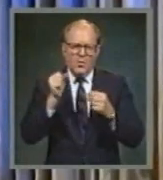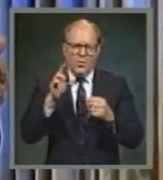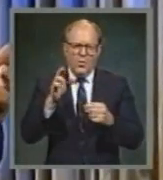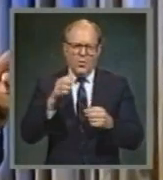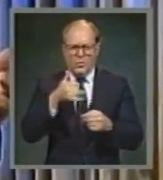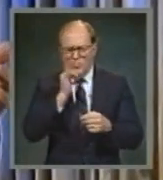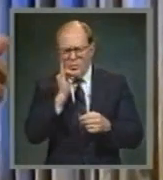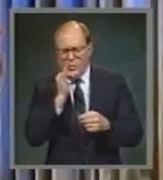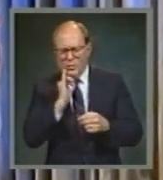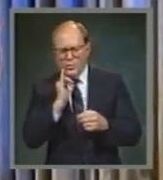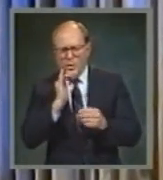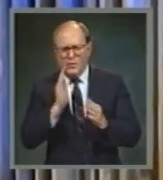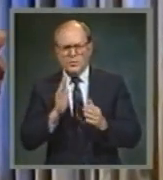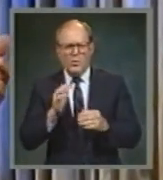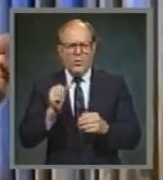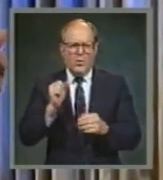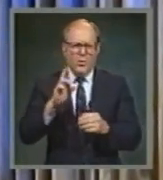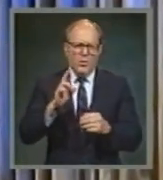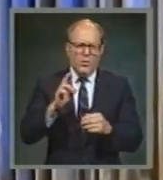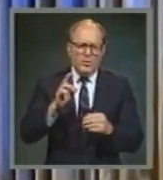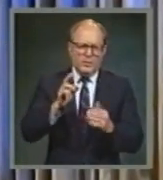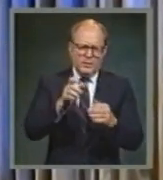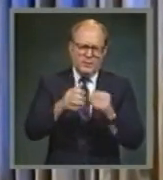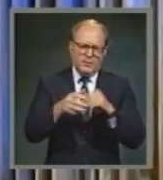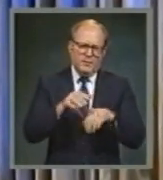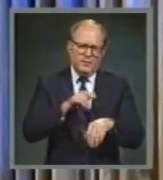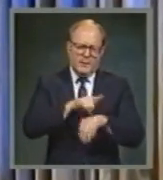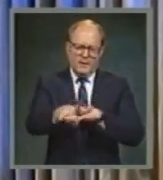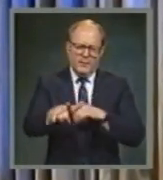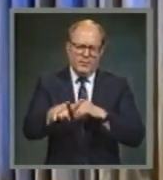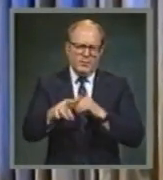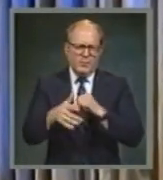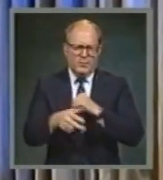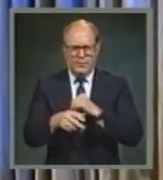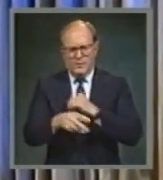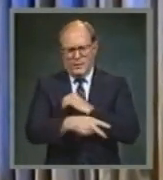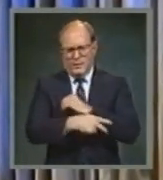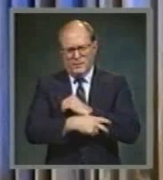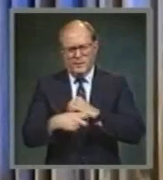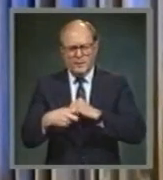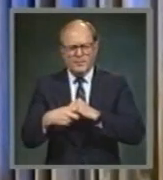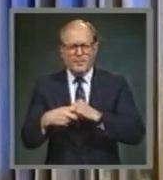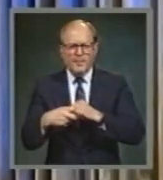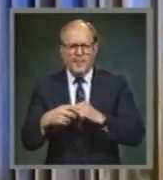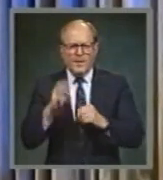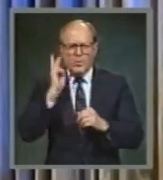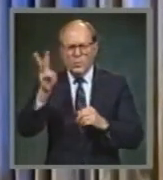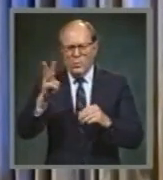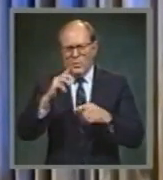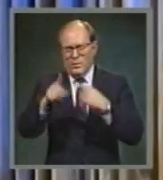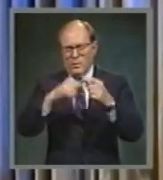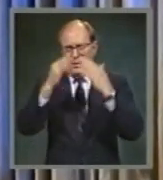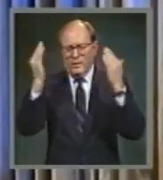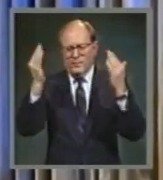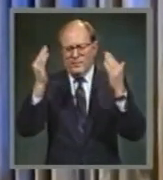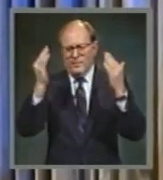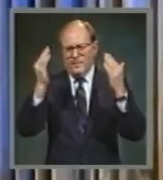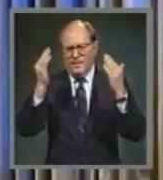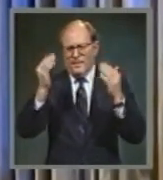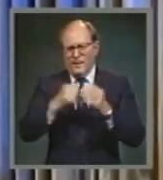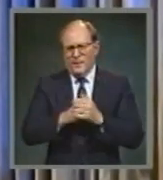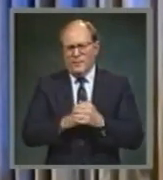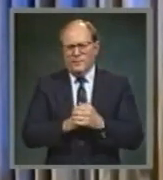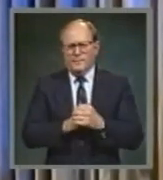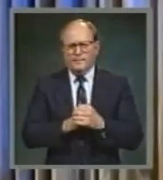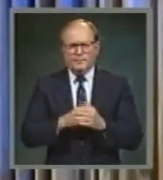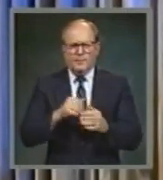drunkards, nor revilers, nor extortioners shall inherit the kingdom of God. So here the homosexual is mentioned along with other